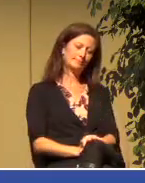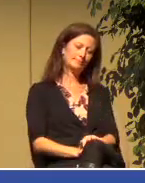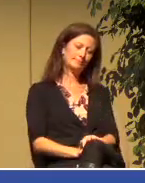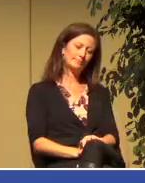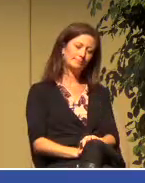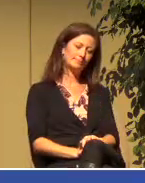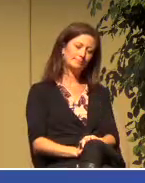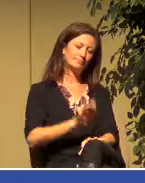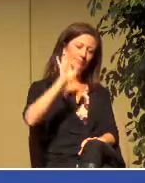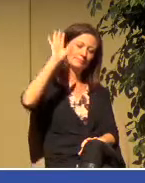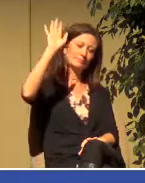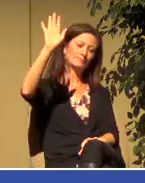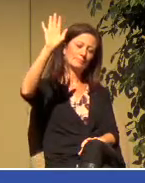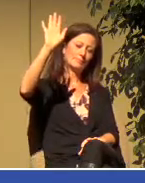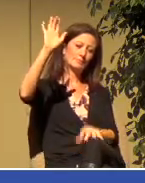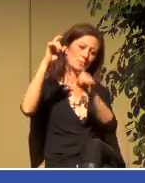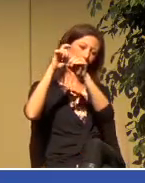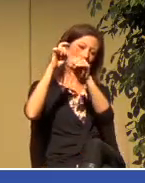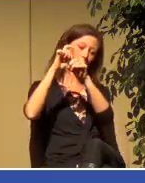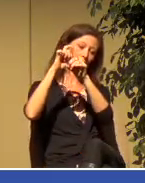Your Word is life.